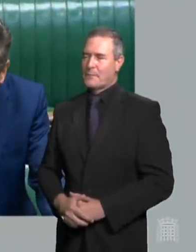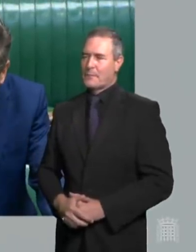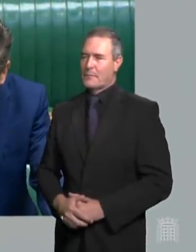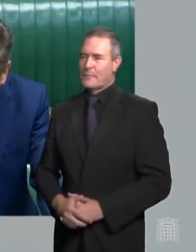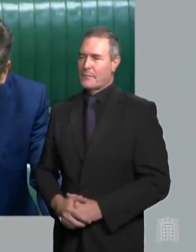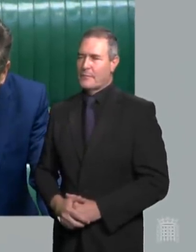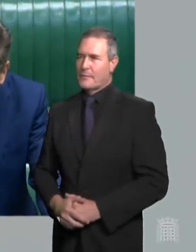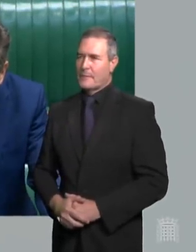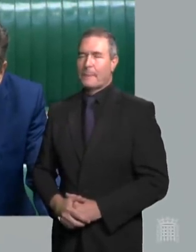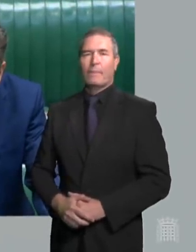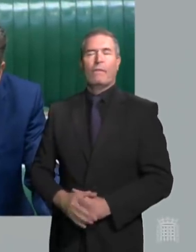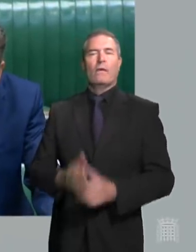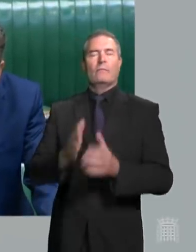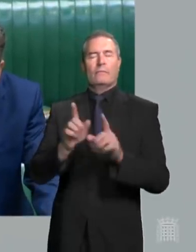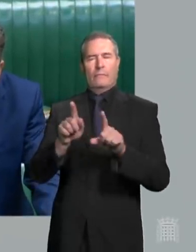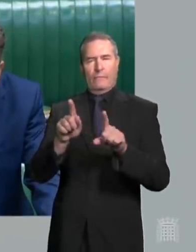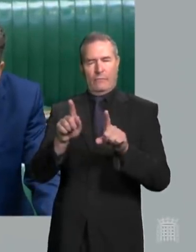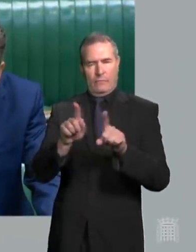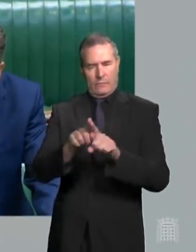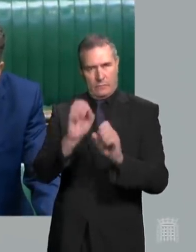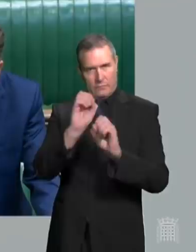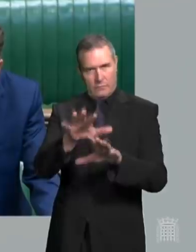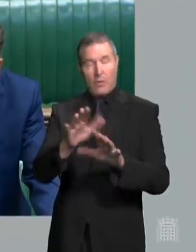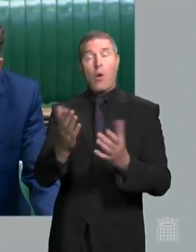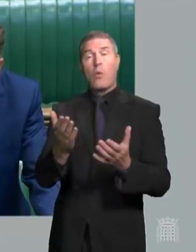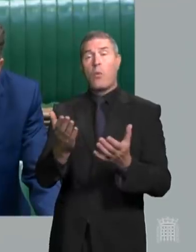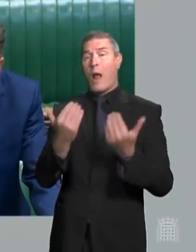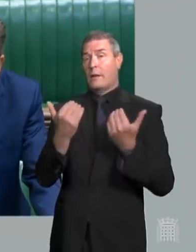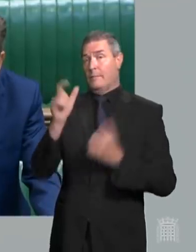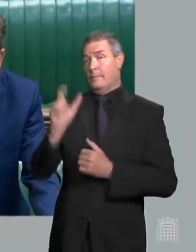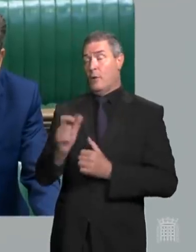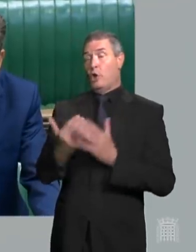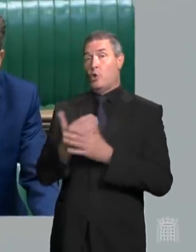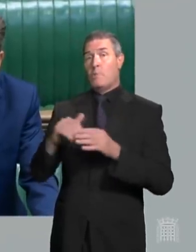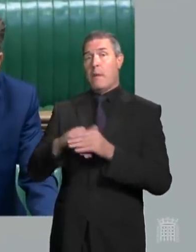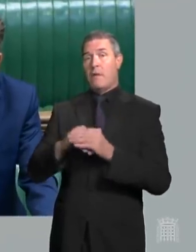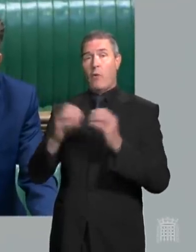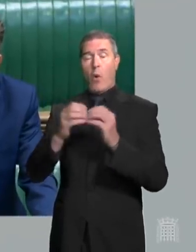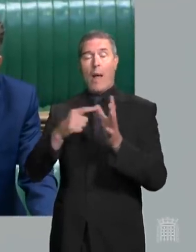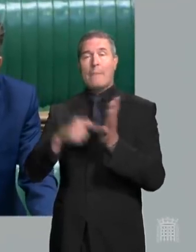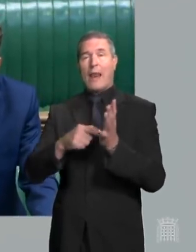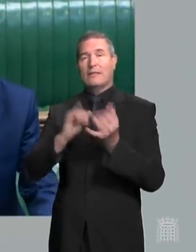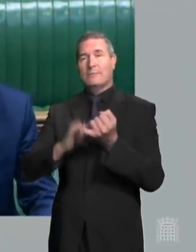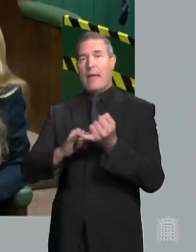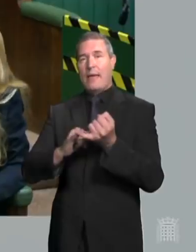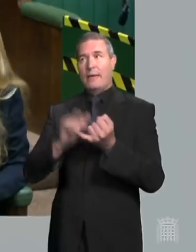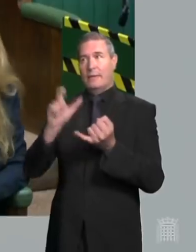Mr Speaker, can I also extend a special welcome to the new member for Batley and Spen.